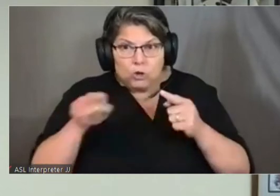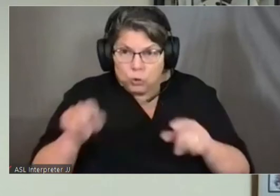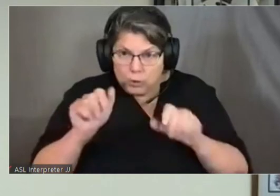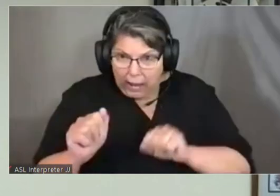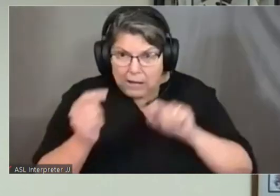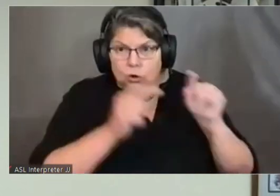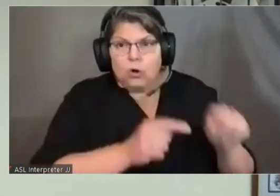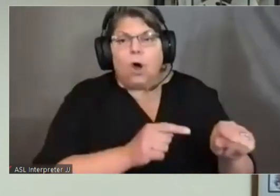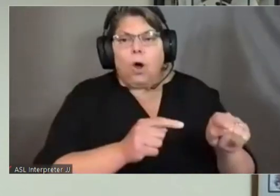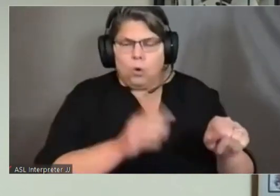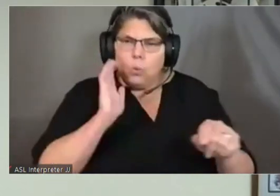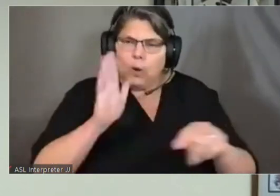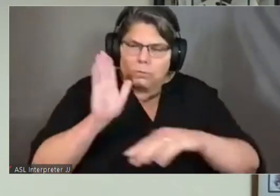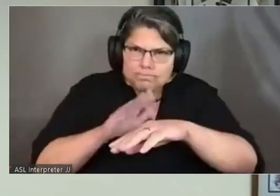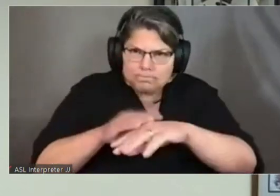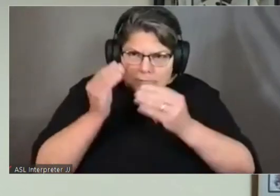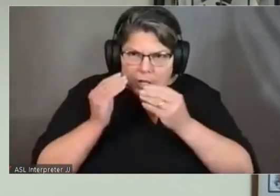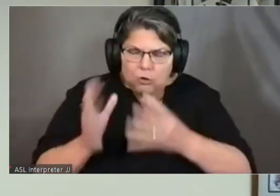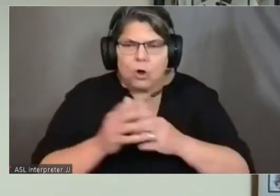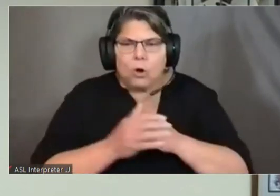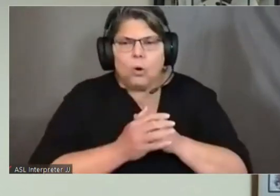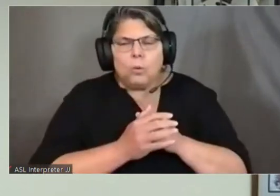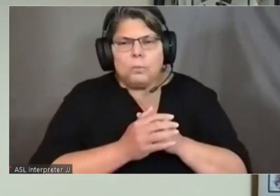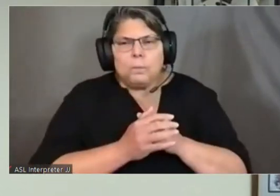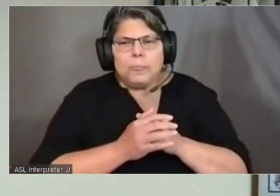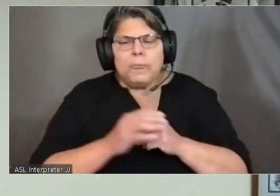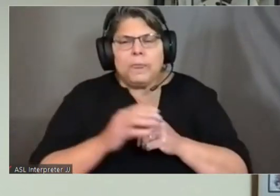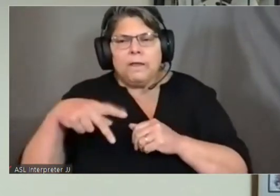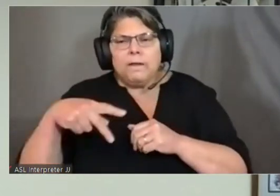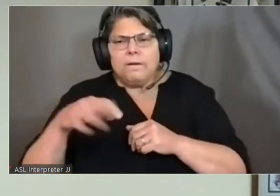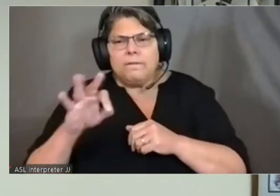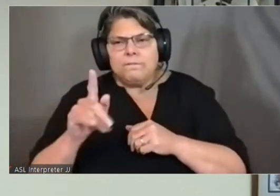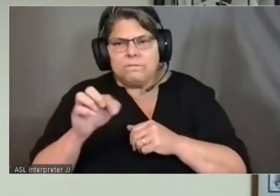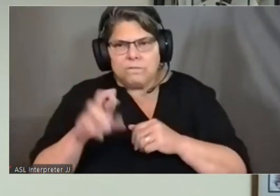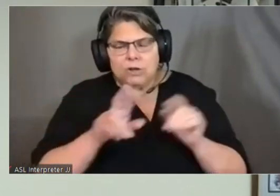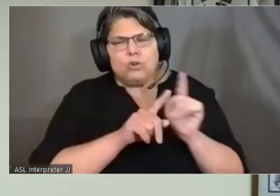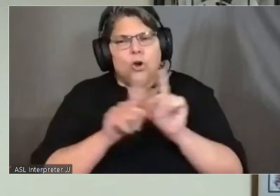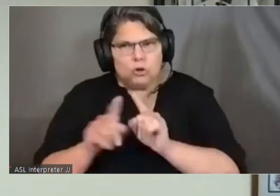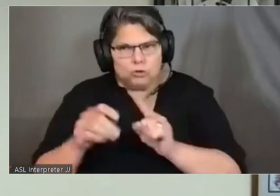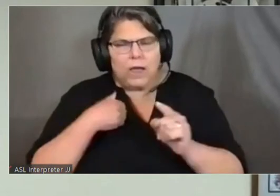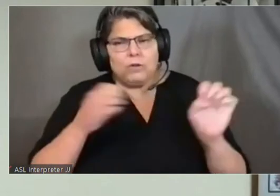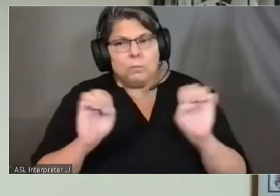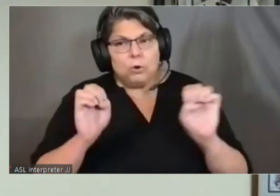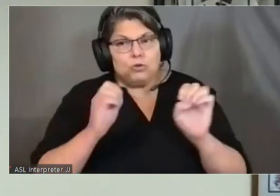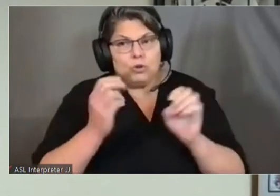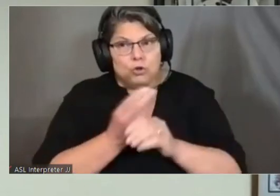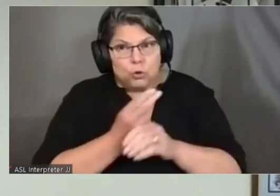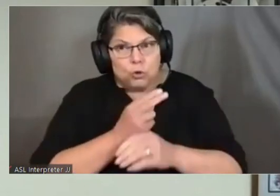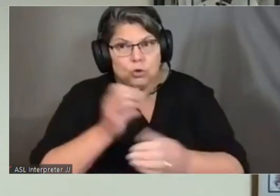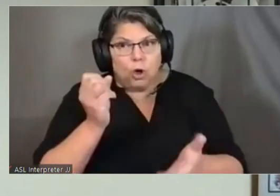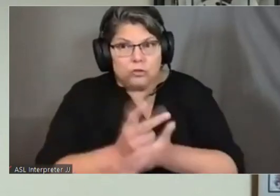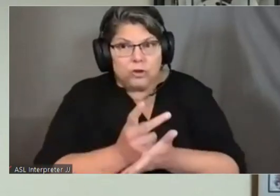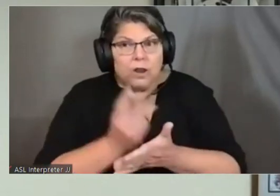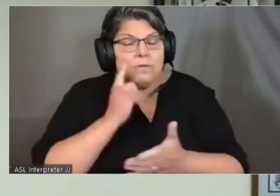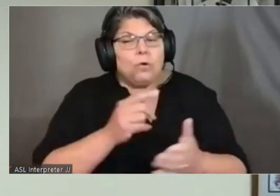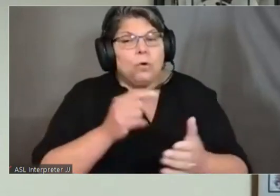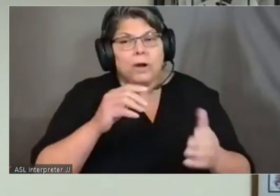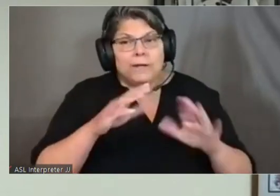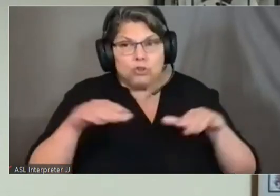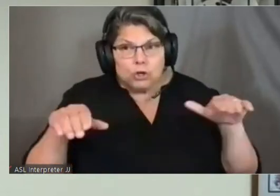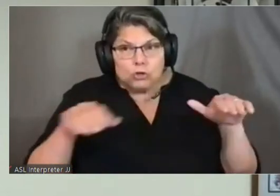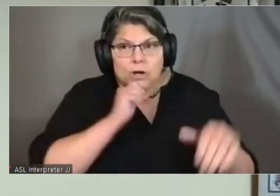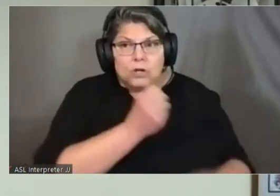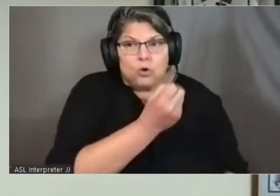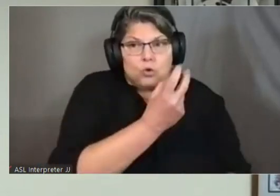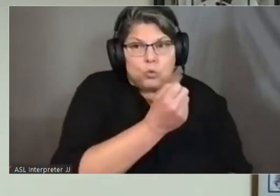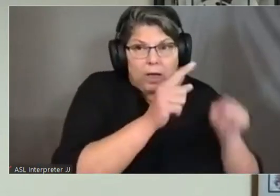also submitted an application for an emergency use authorization for 12 to 15 years old and we hope